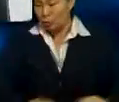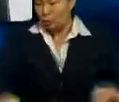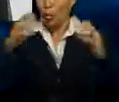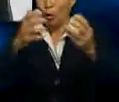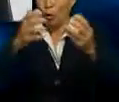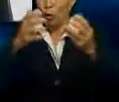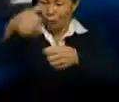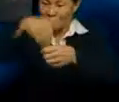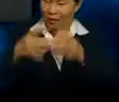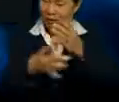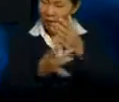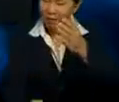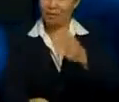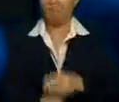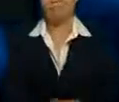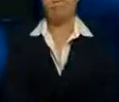oil.